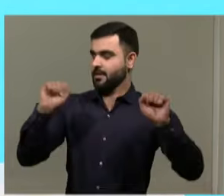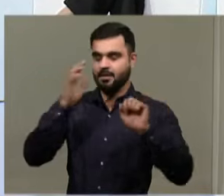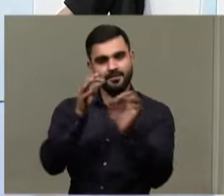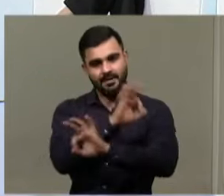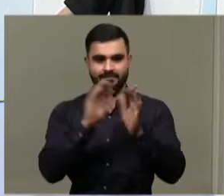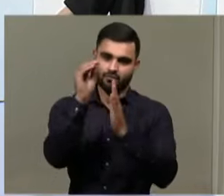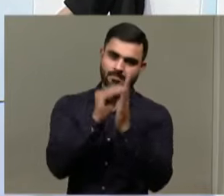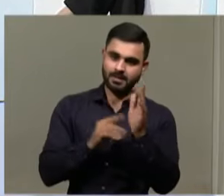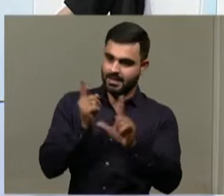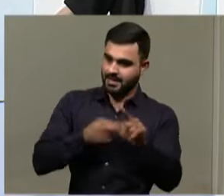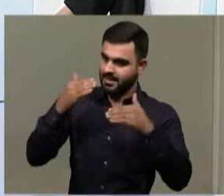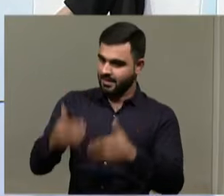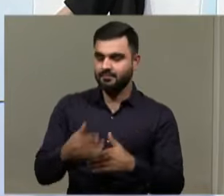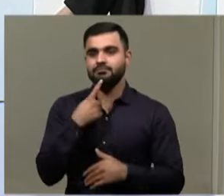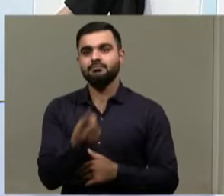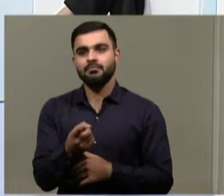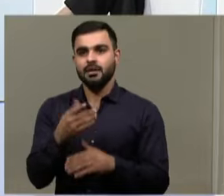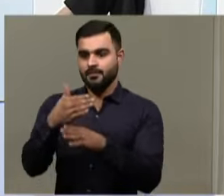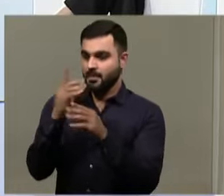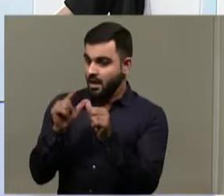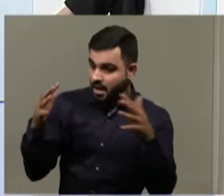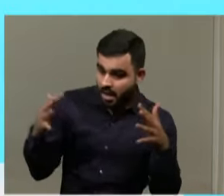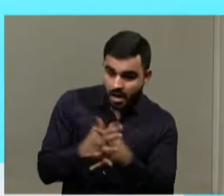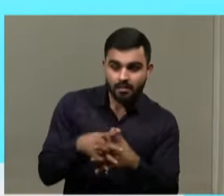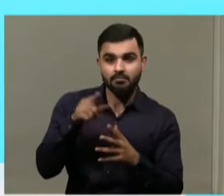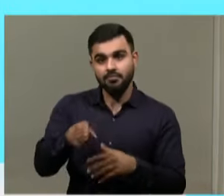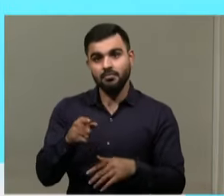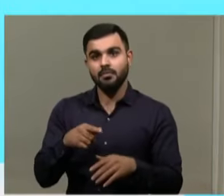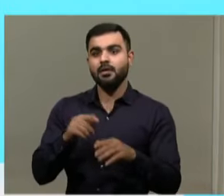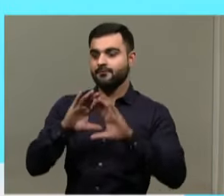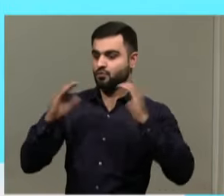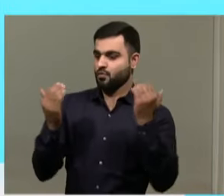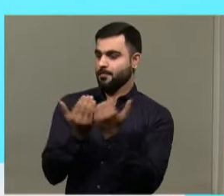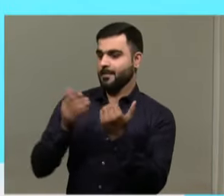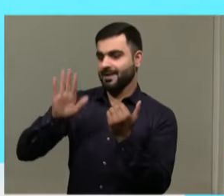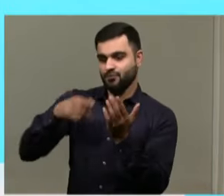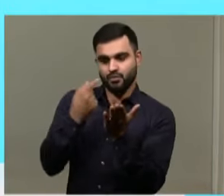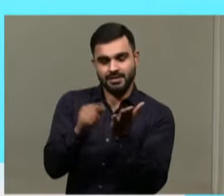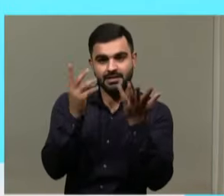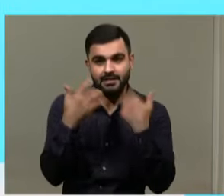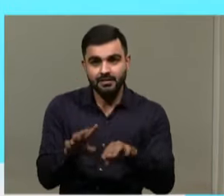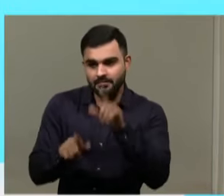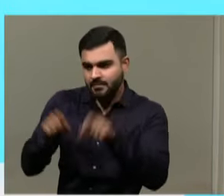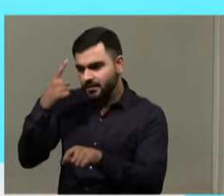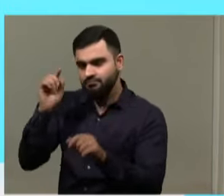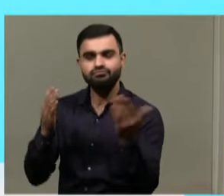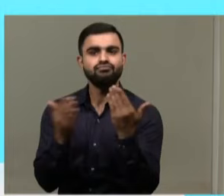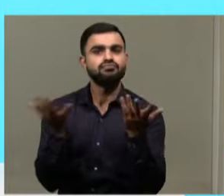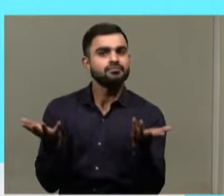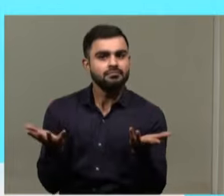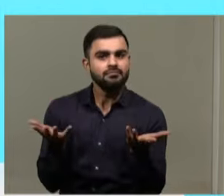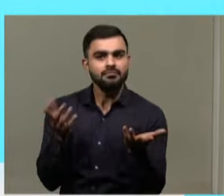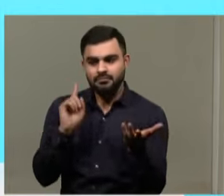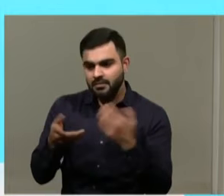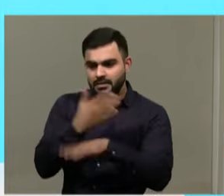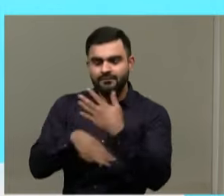prepared to say this here. It's part of the law which is passed by the parliament of this country. And any product and services has